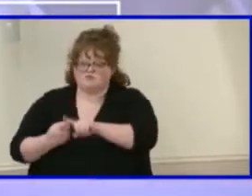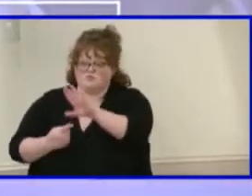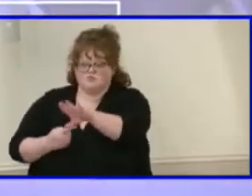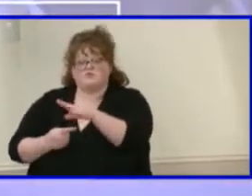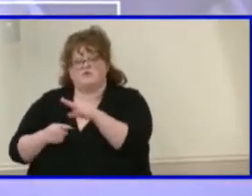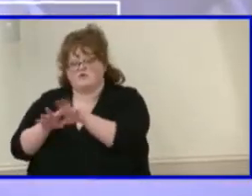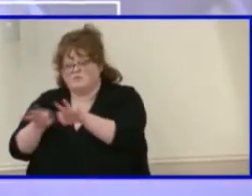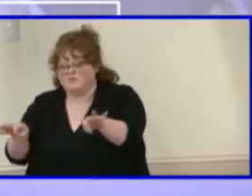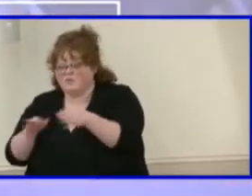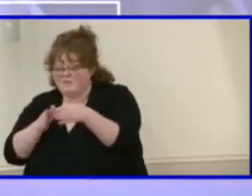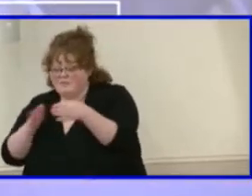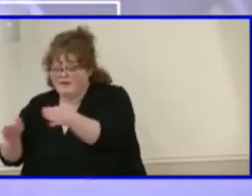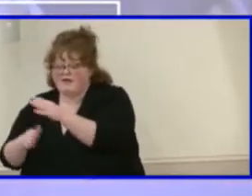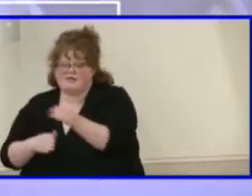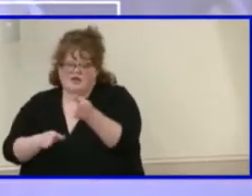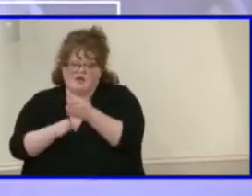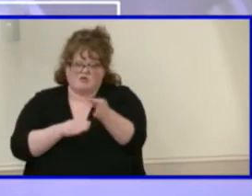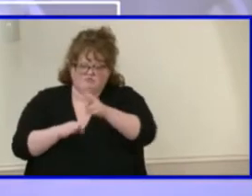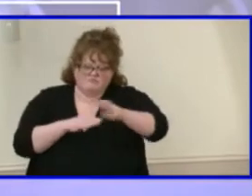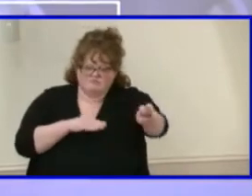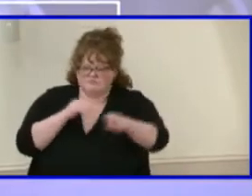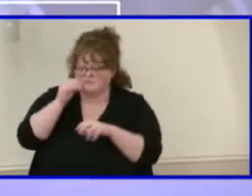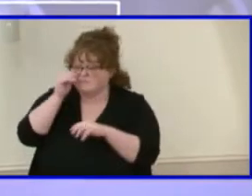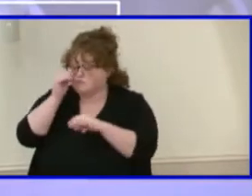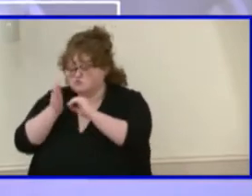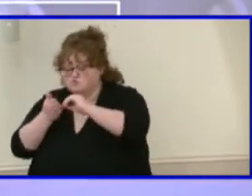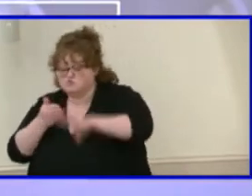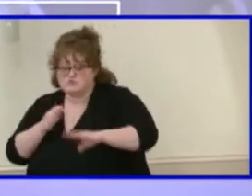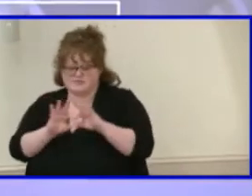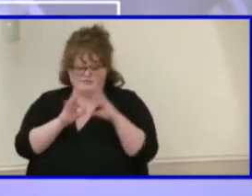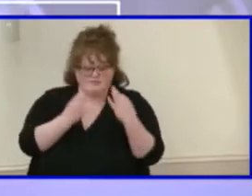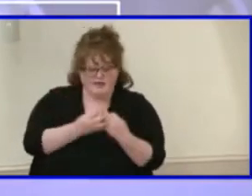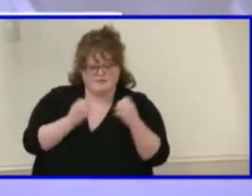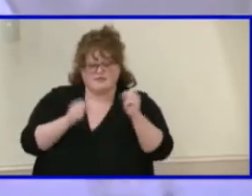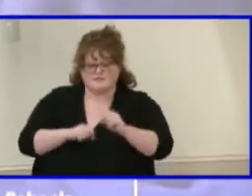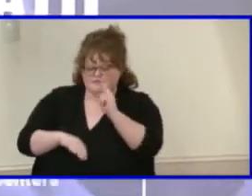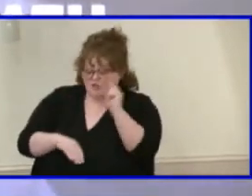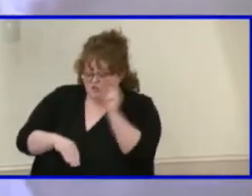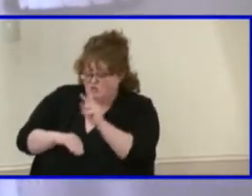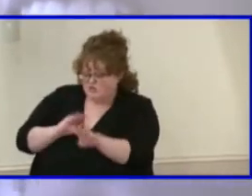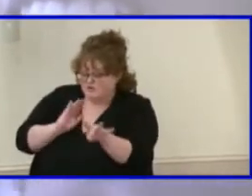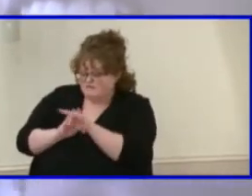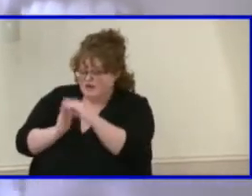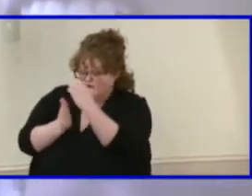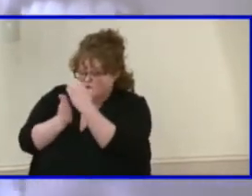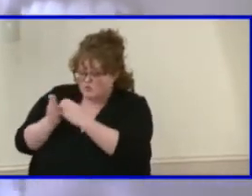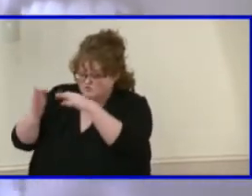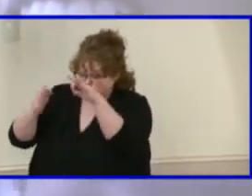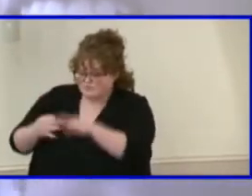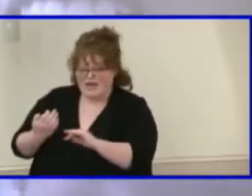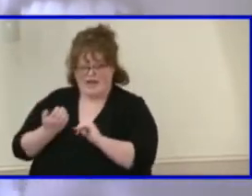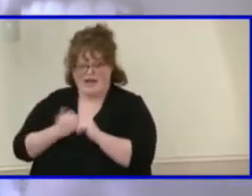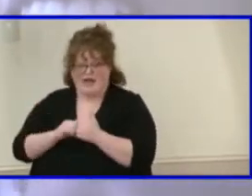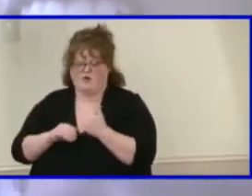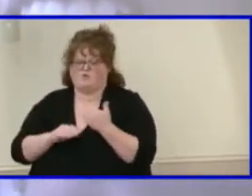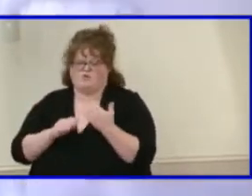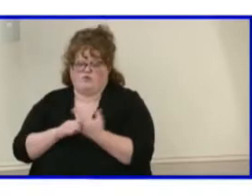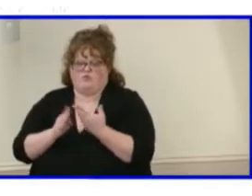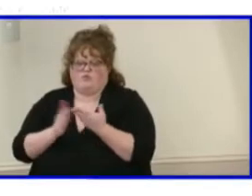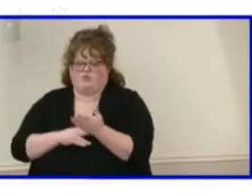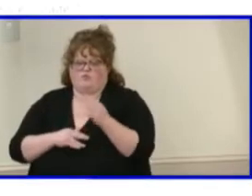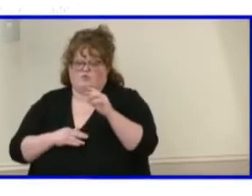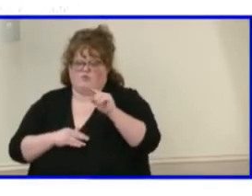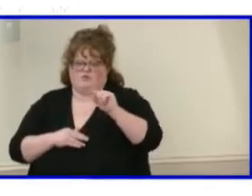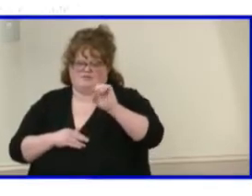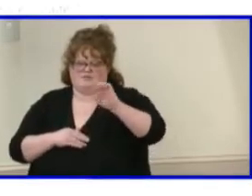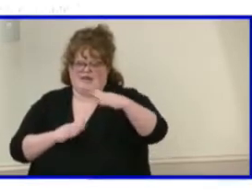time, students and families can navigate directly to course descriptions by choosing the quick tab at the top. Here, courses are